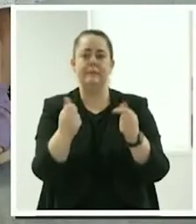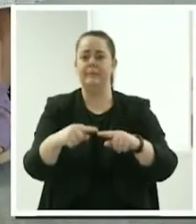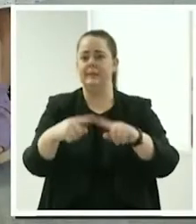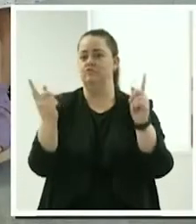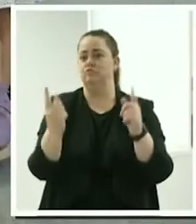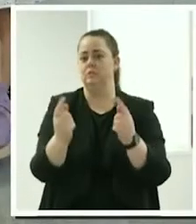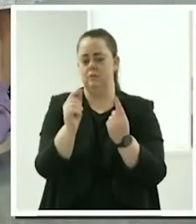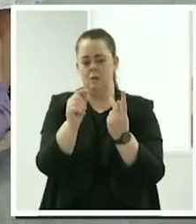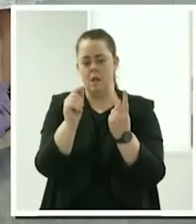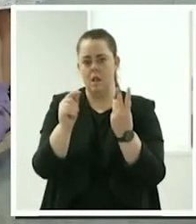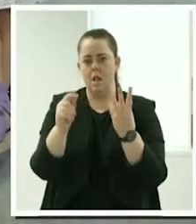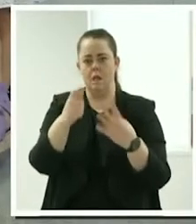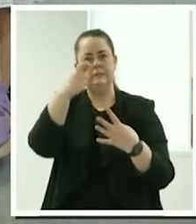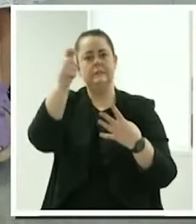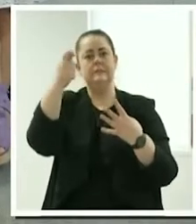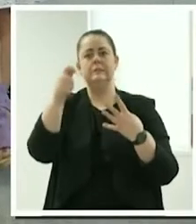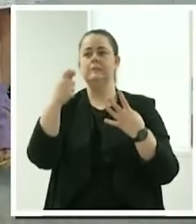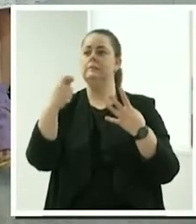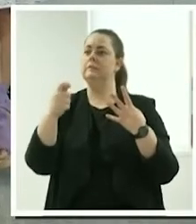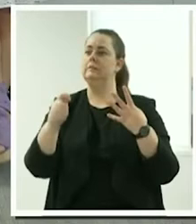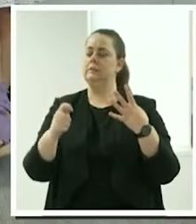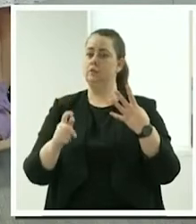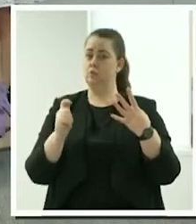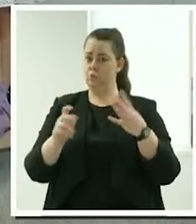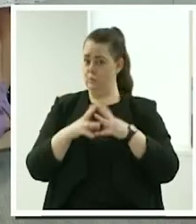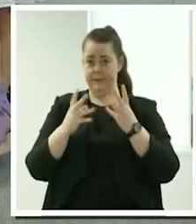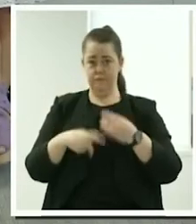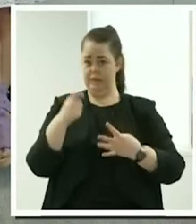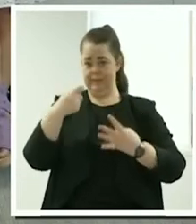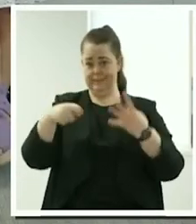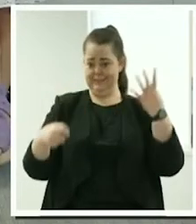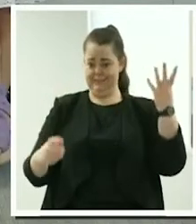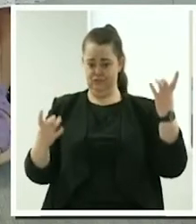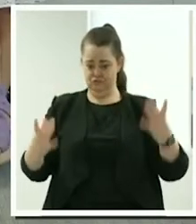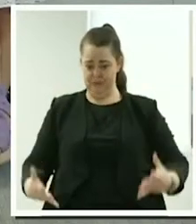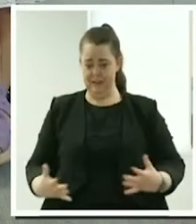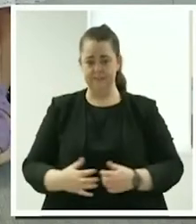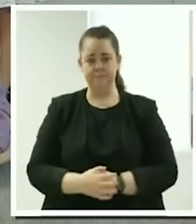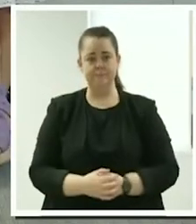super leave your accounting, the accounting side of the business?